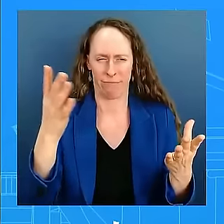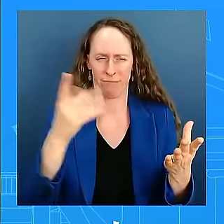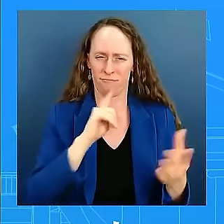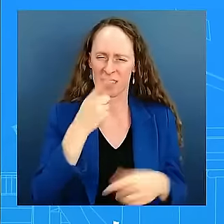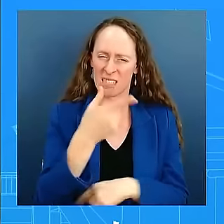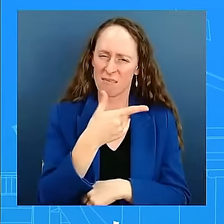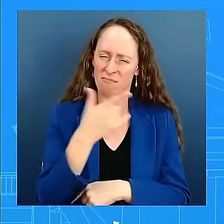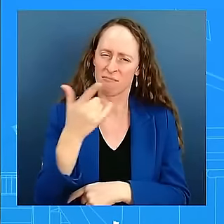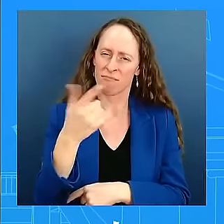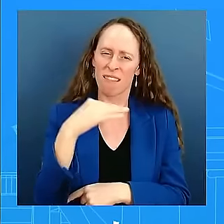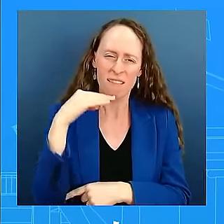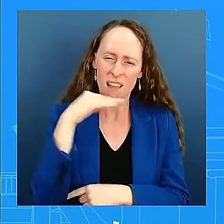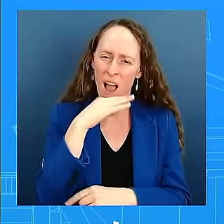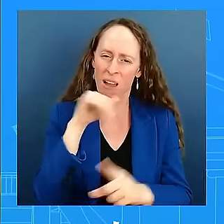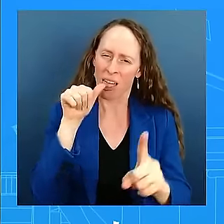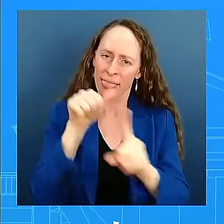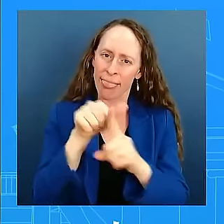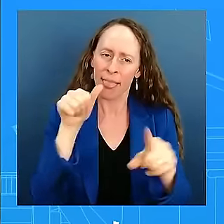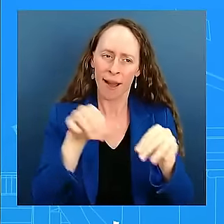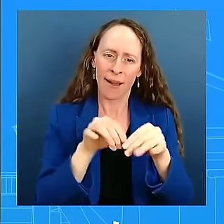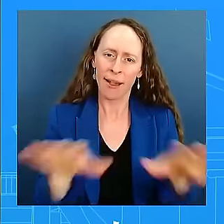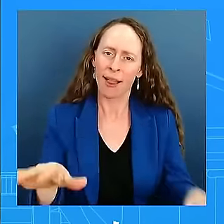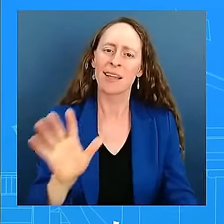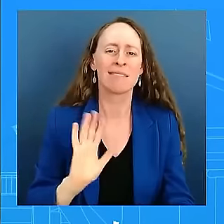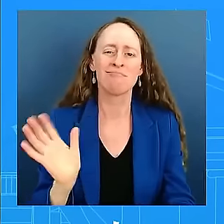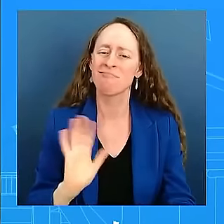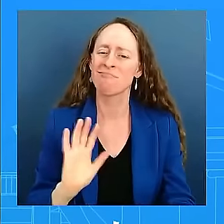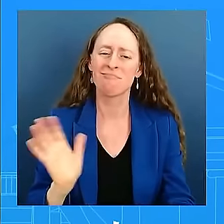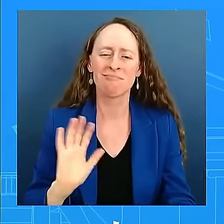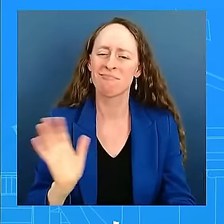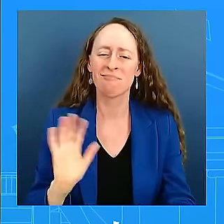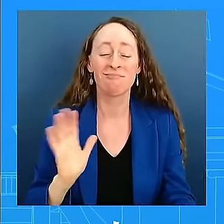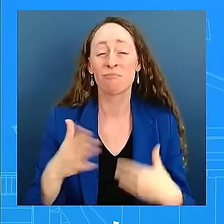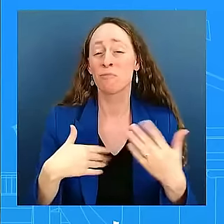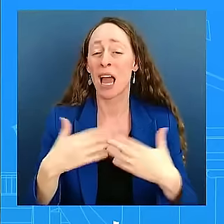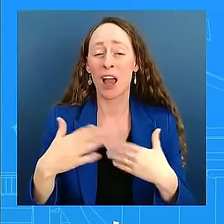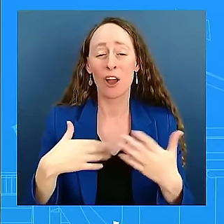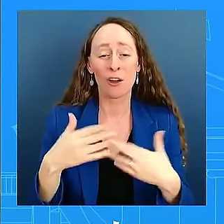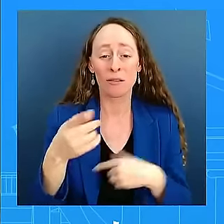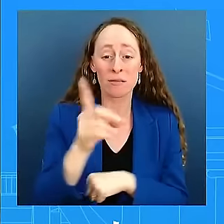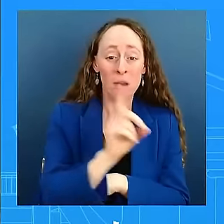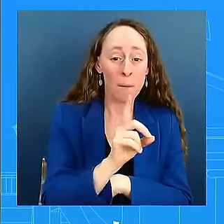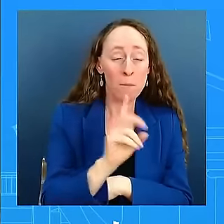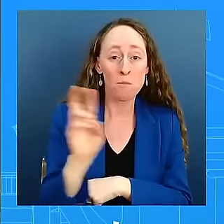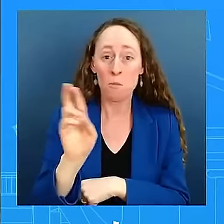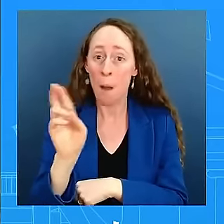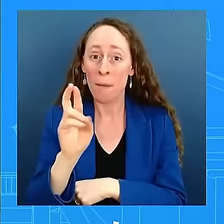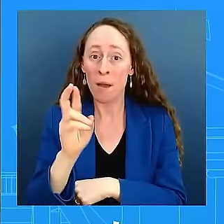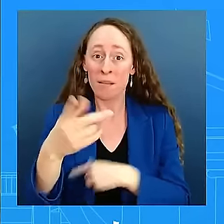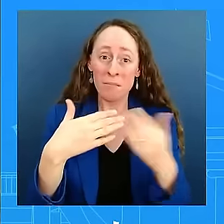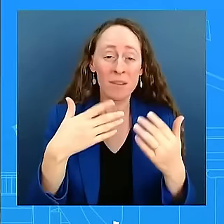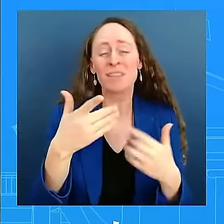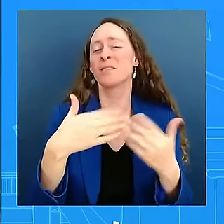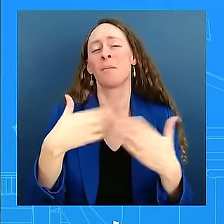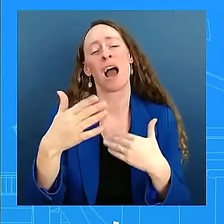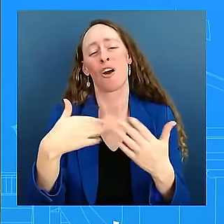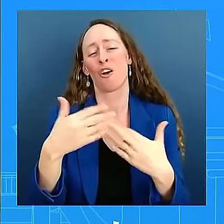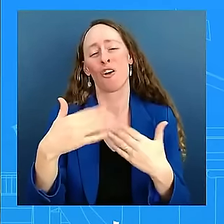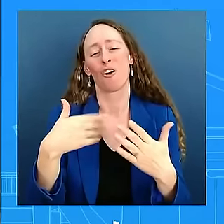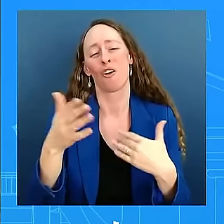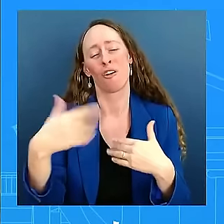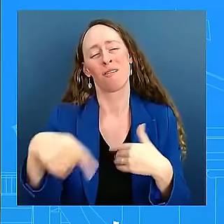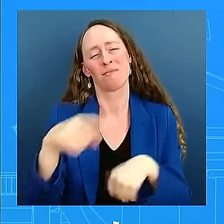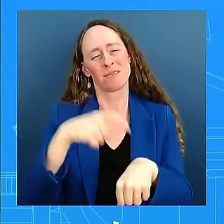together. It doesn't matter if you have an R or a D behind your name. It is a time to come together to actually deliver for these impacted